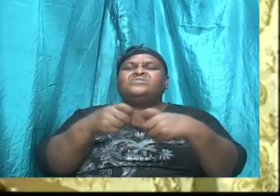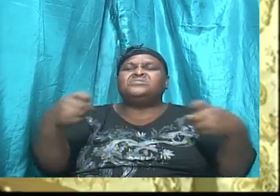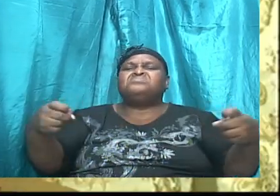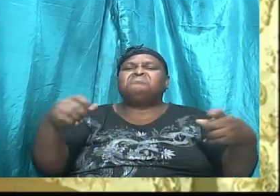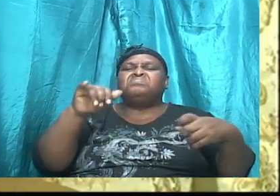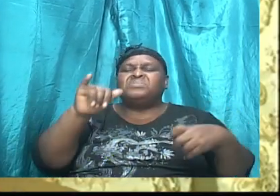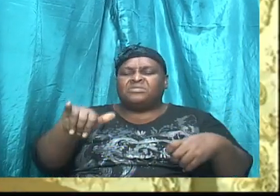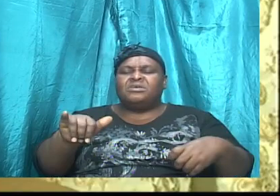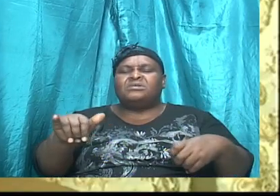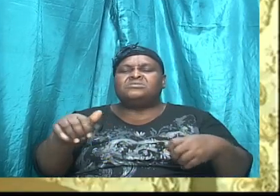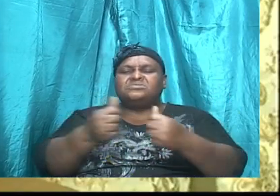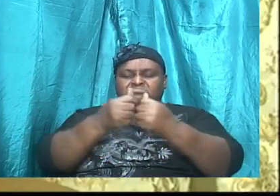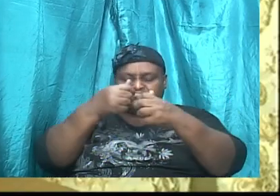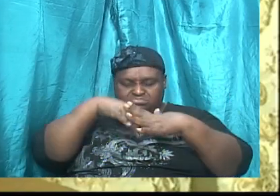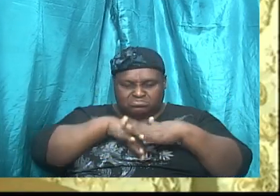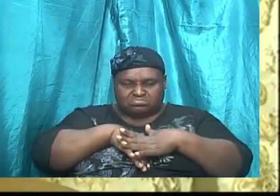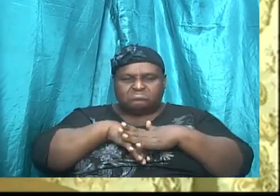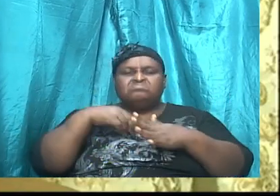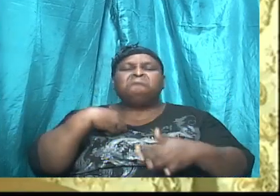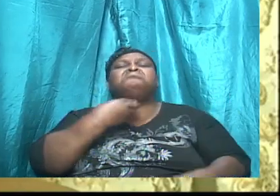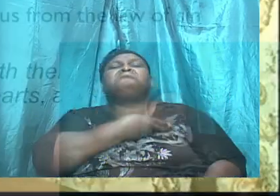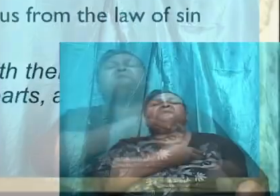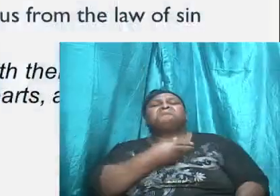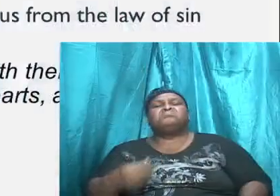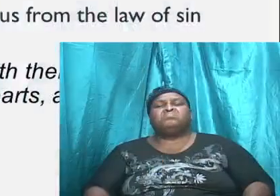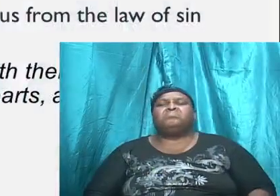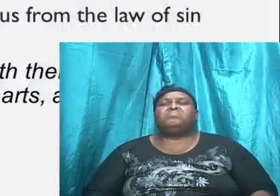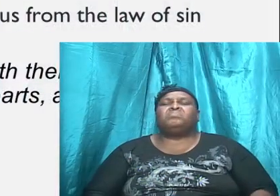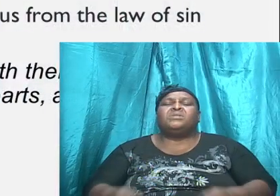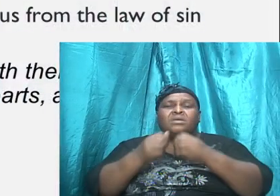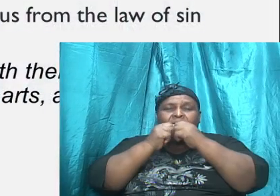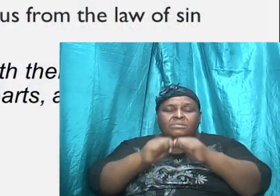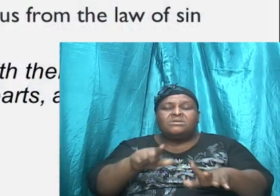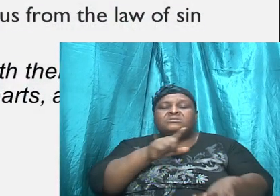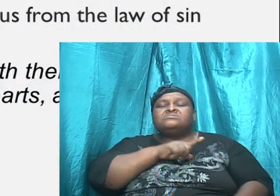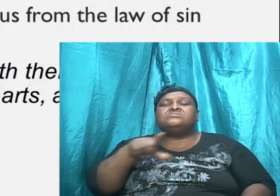us. Amen. Bless the Lord.